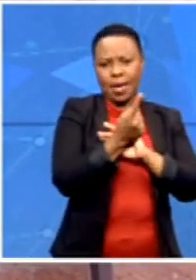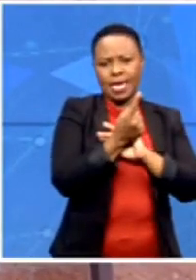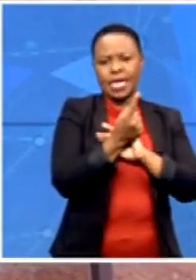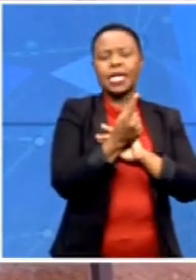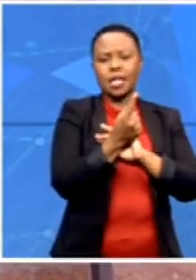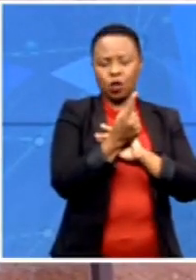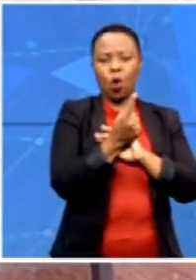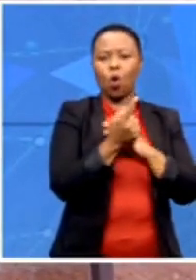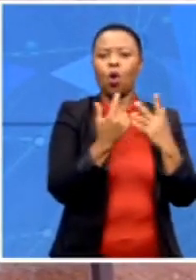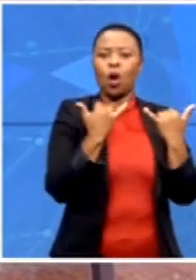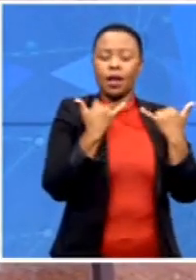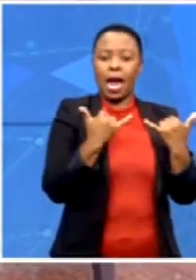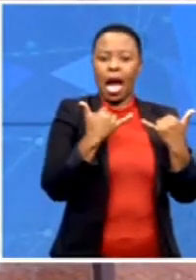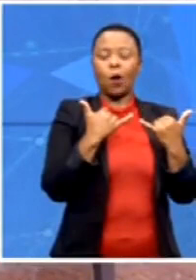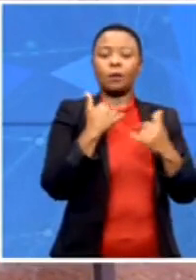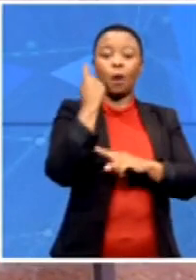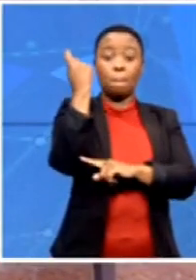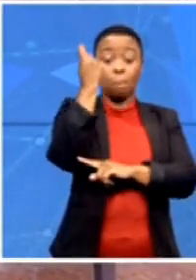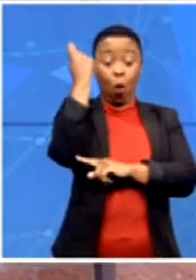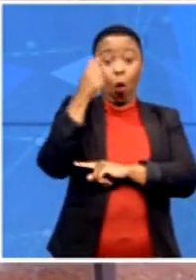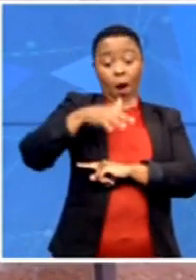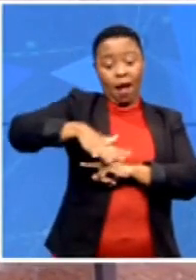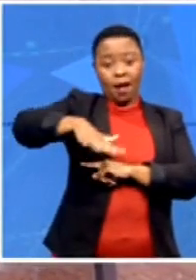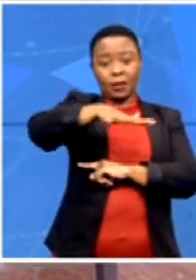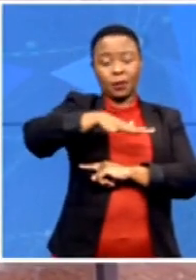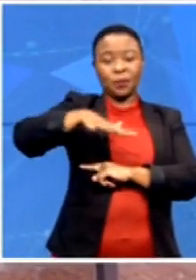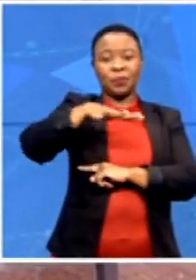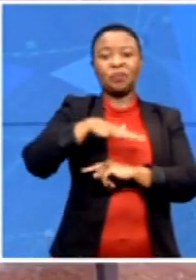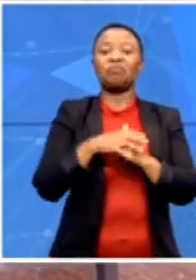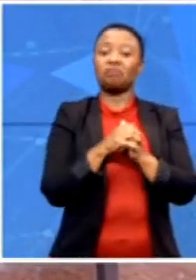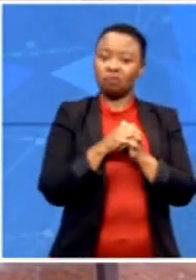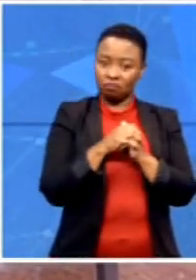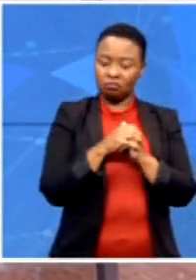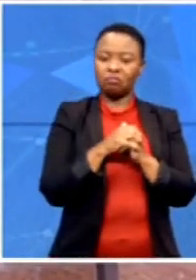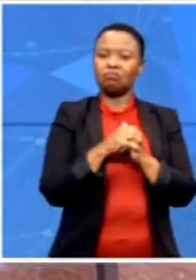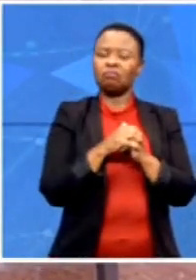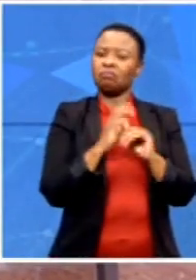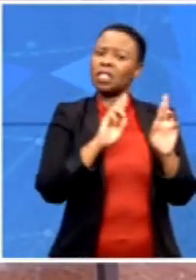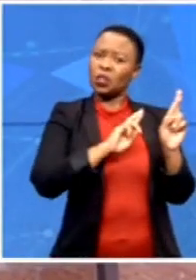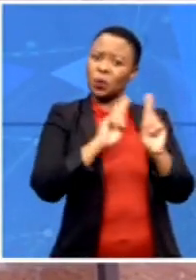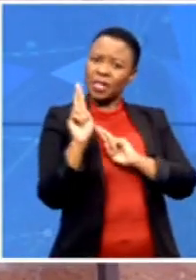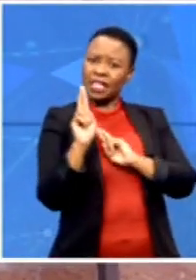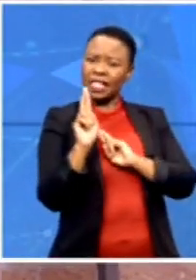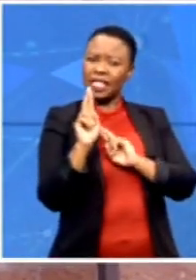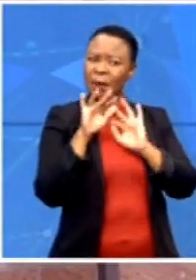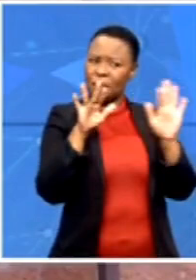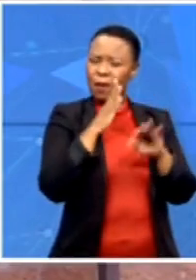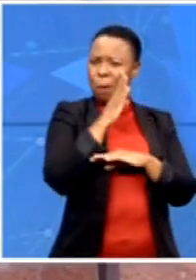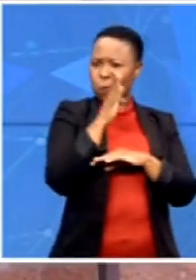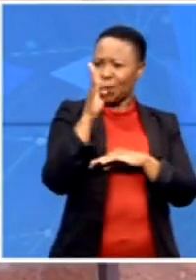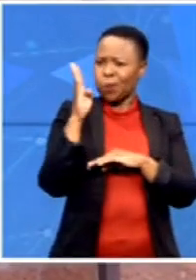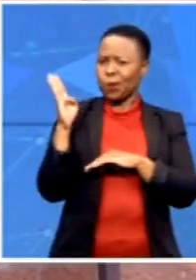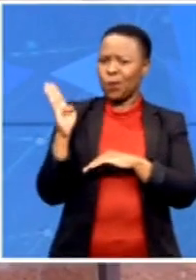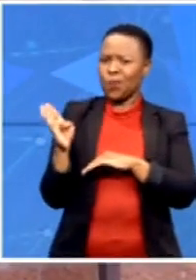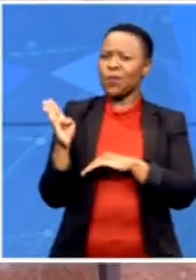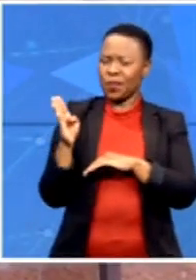be looking at the state of readiness of people who are supposed to be voting tomorrow. Those who have